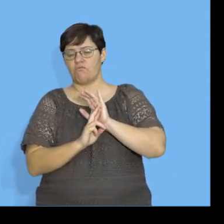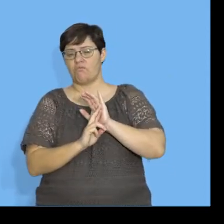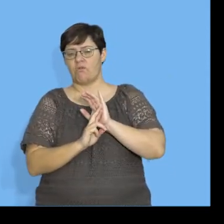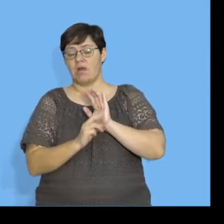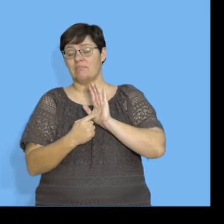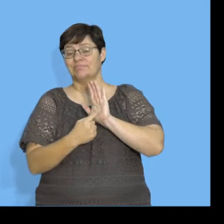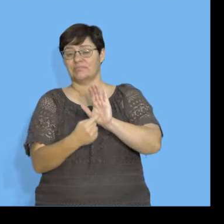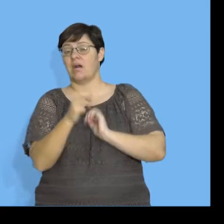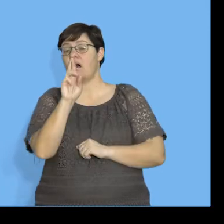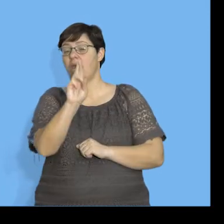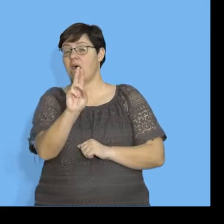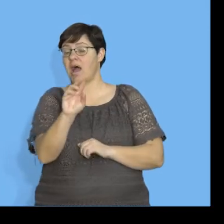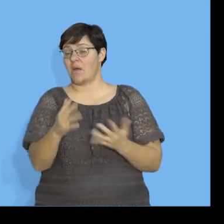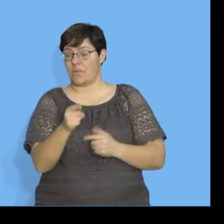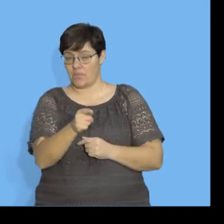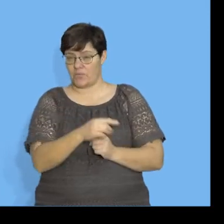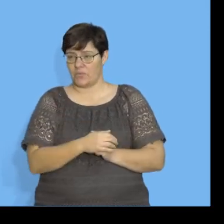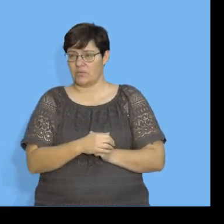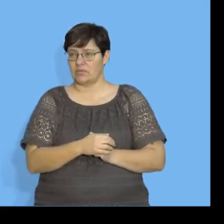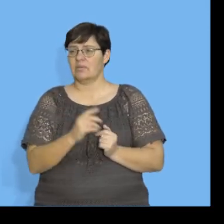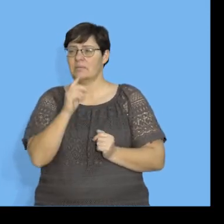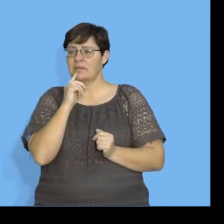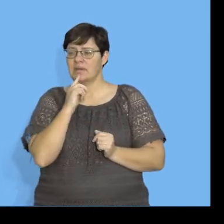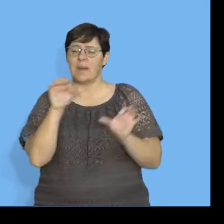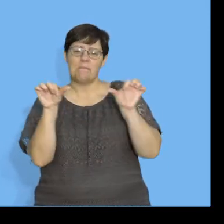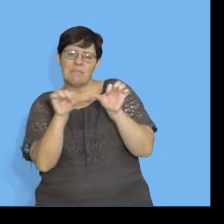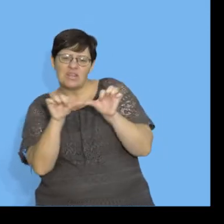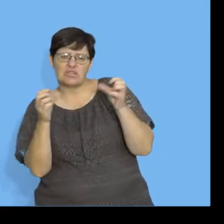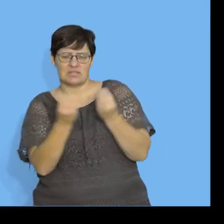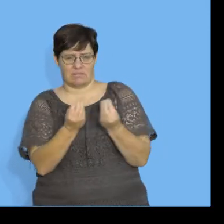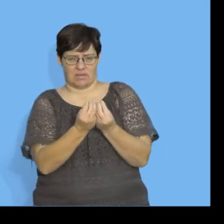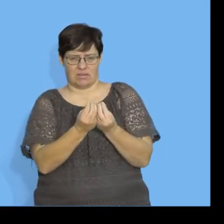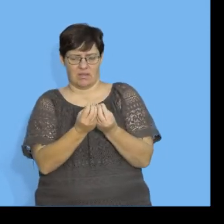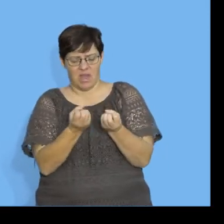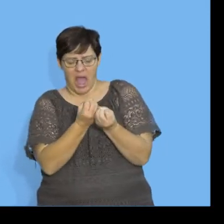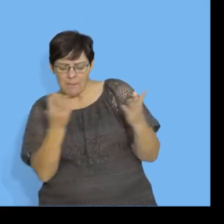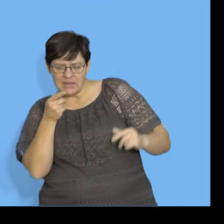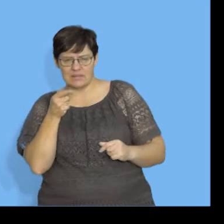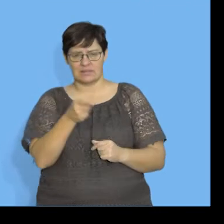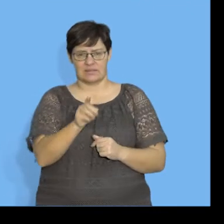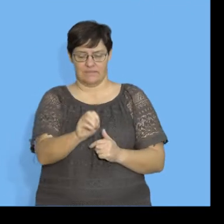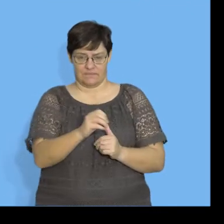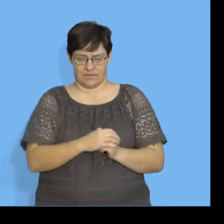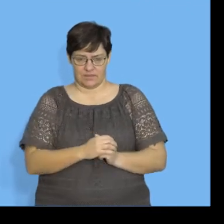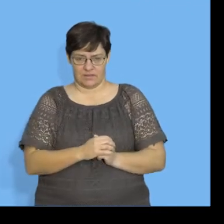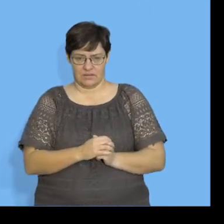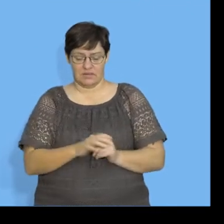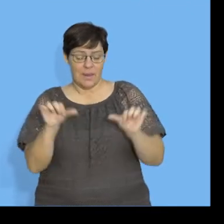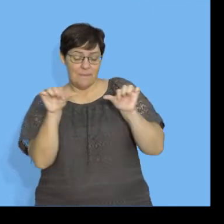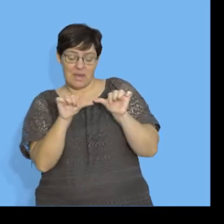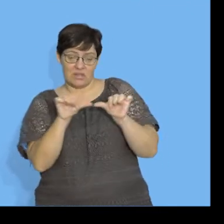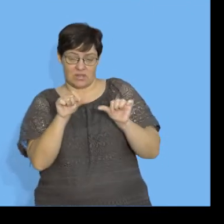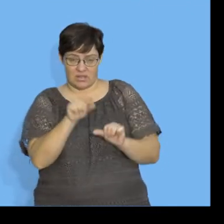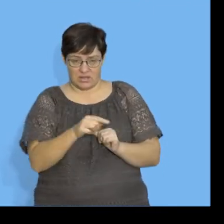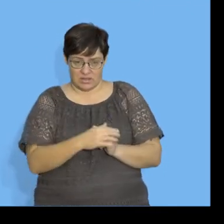correlation. It's a measure. Okay. measures something. Quantifies something. So, this measures,